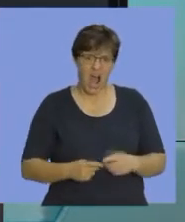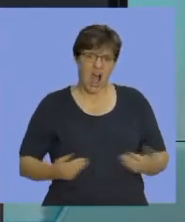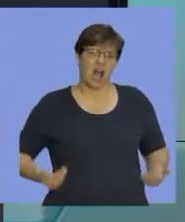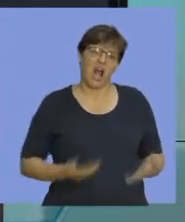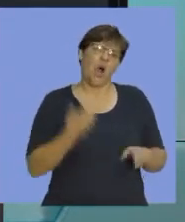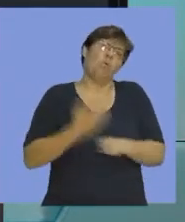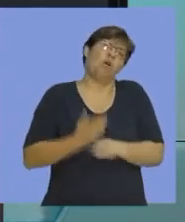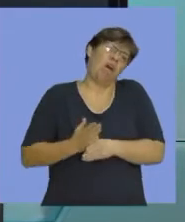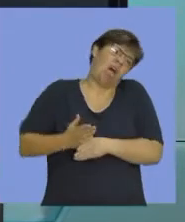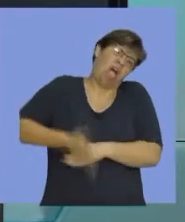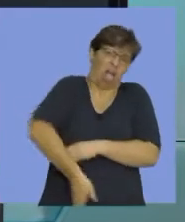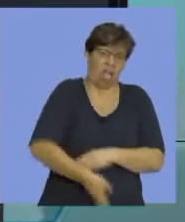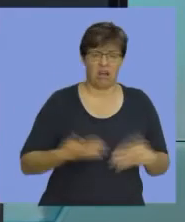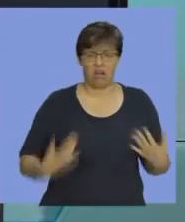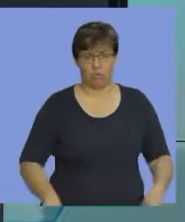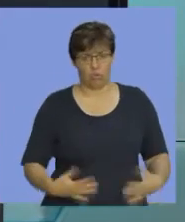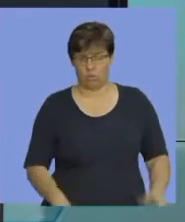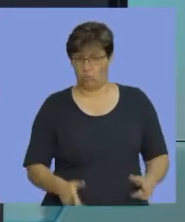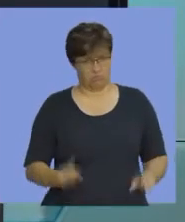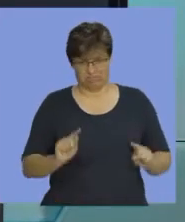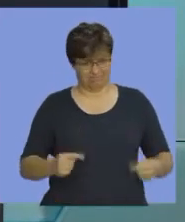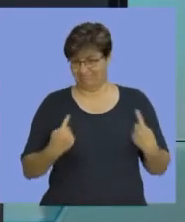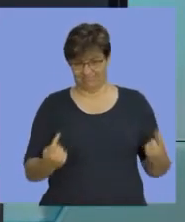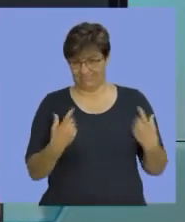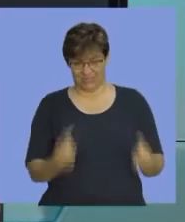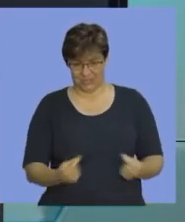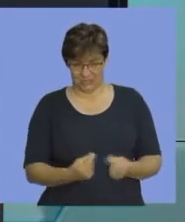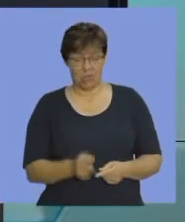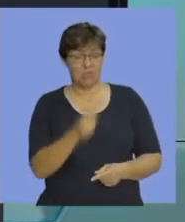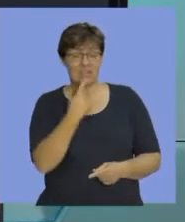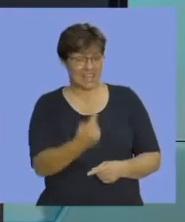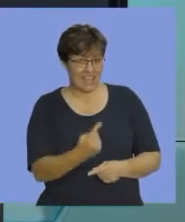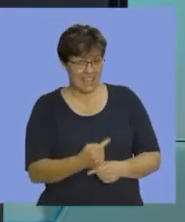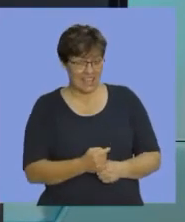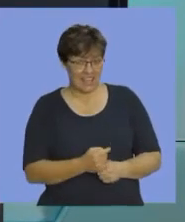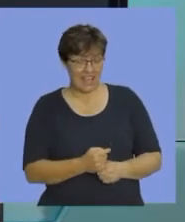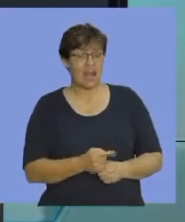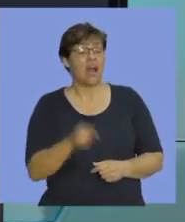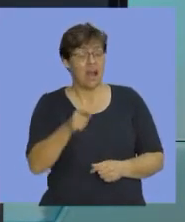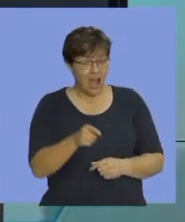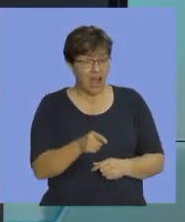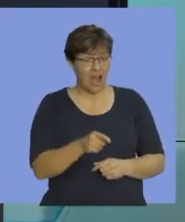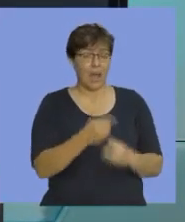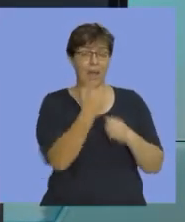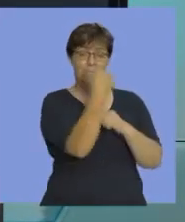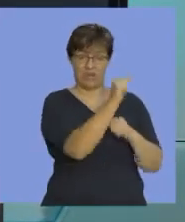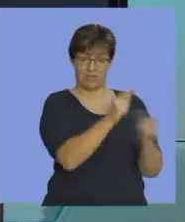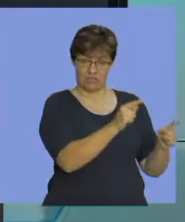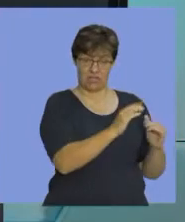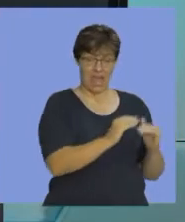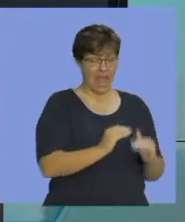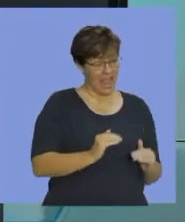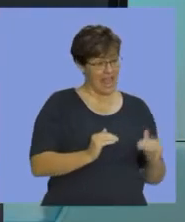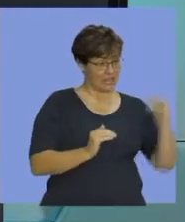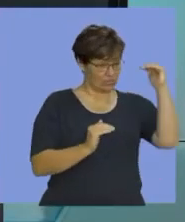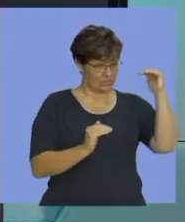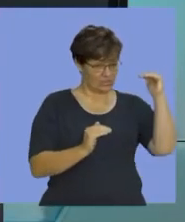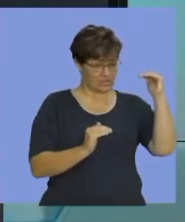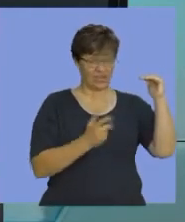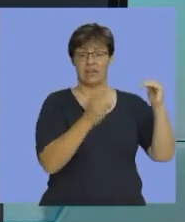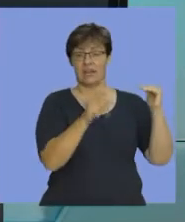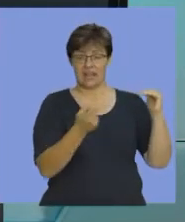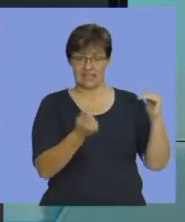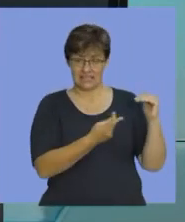Okay? And we're definitely not going to do that. So, what do we say? As the manufacturing increases, as we